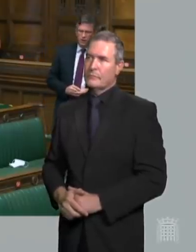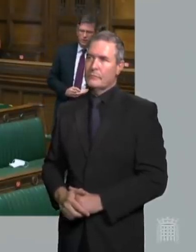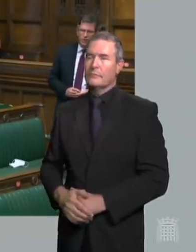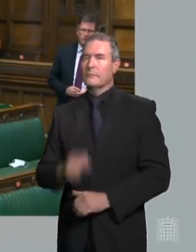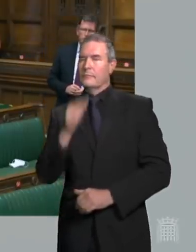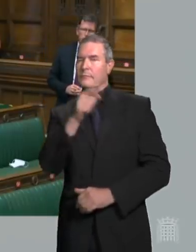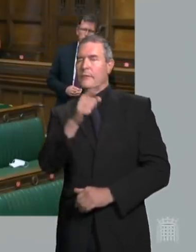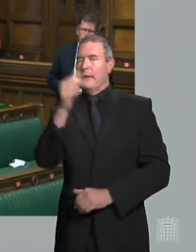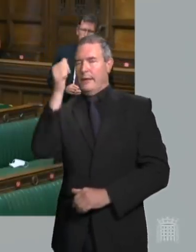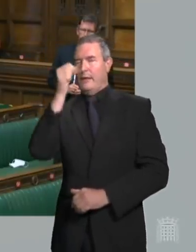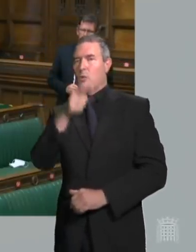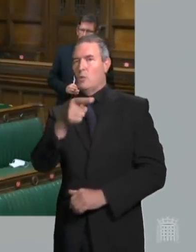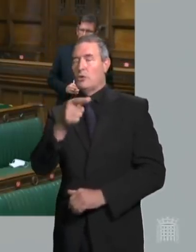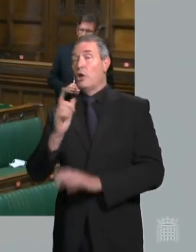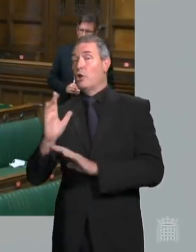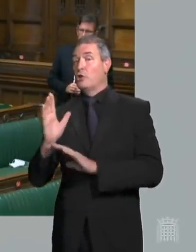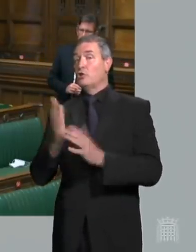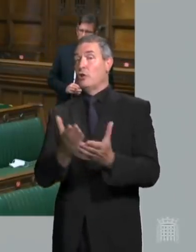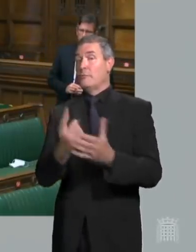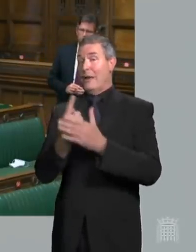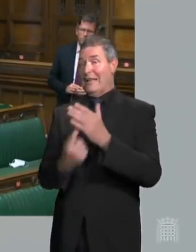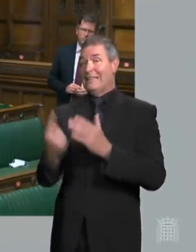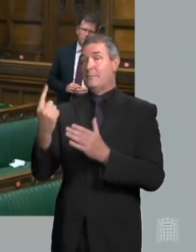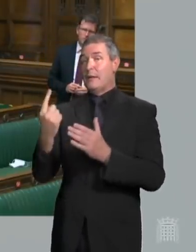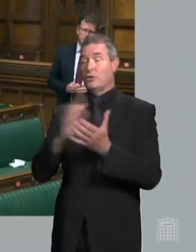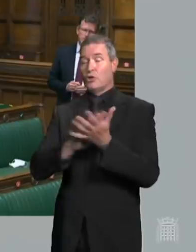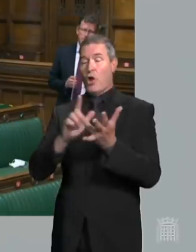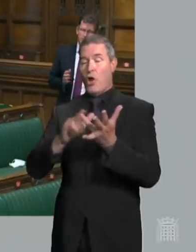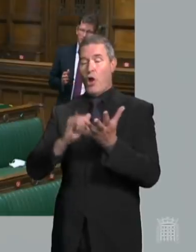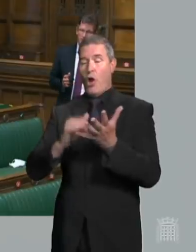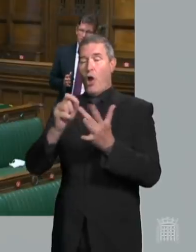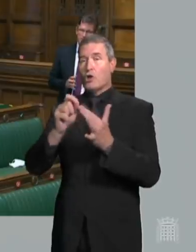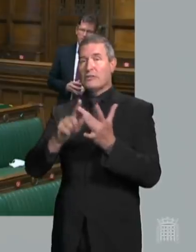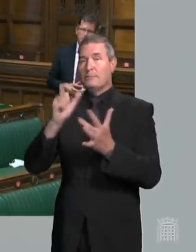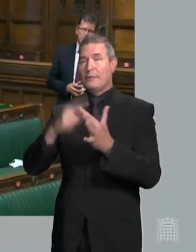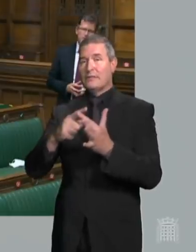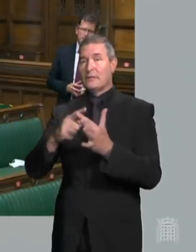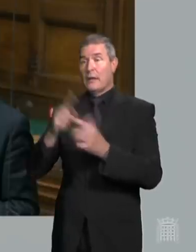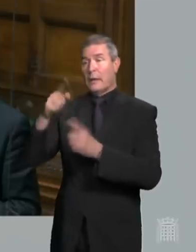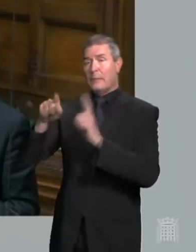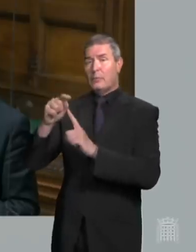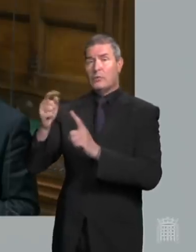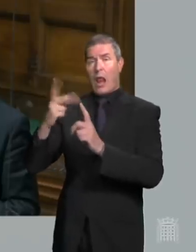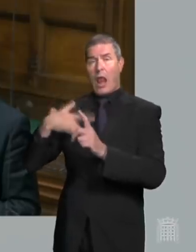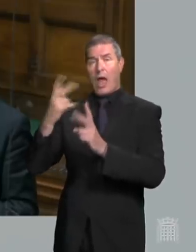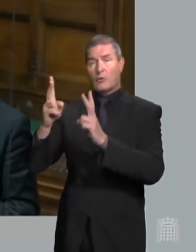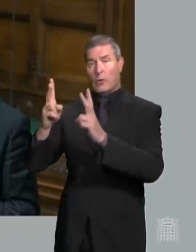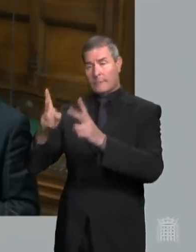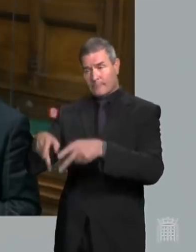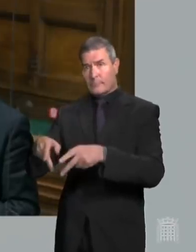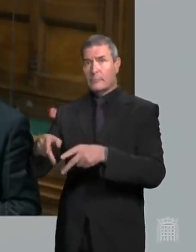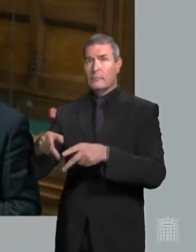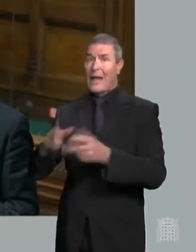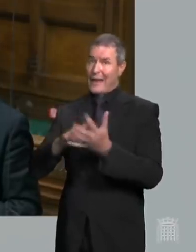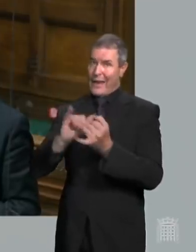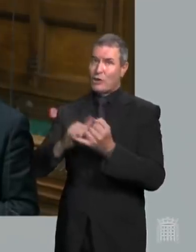will recognise the huge service done by independent hospices to those at the end of their lives to their families and to the NHS